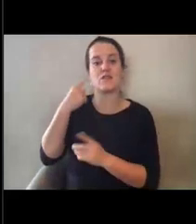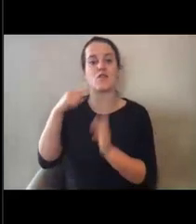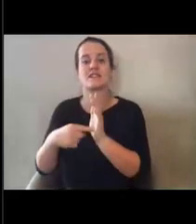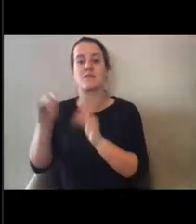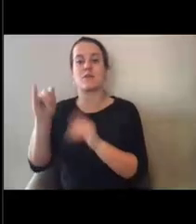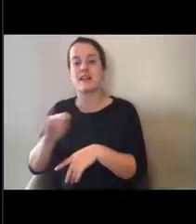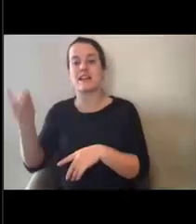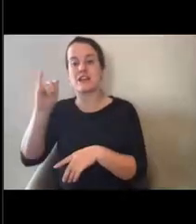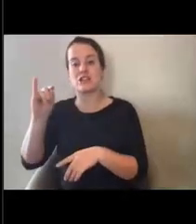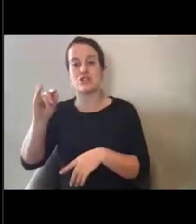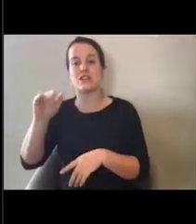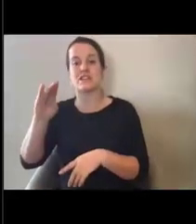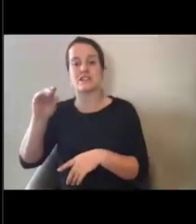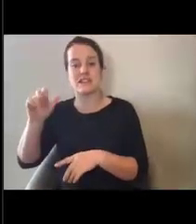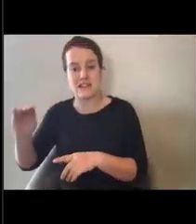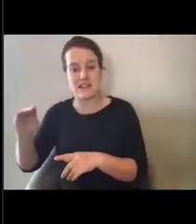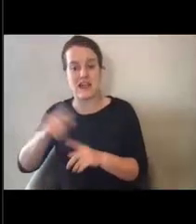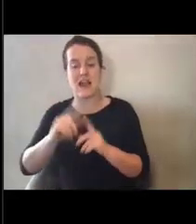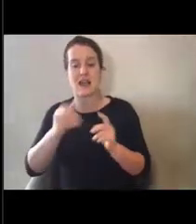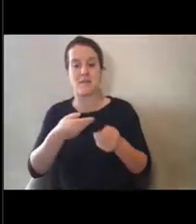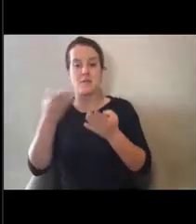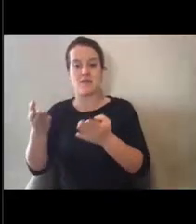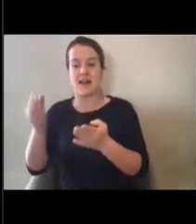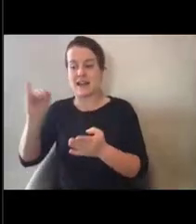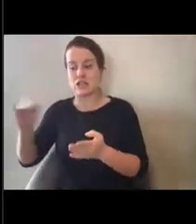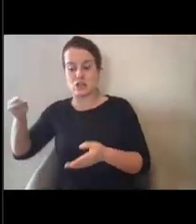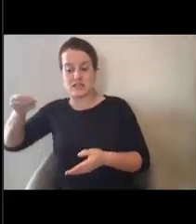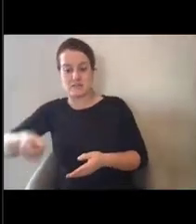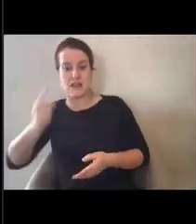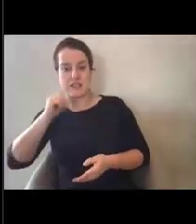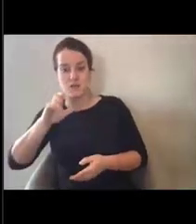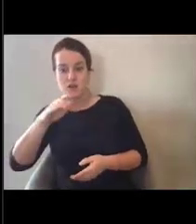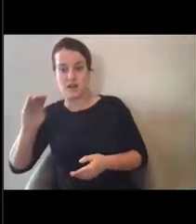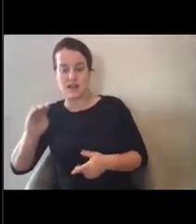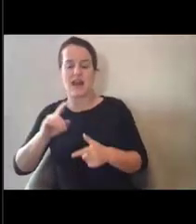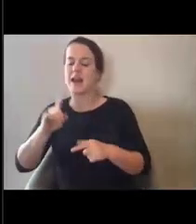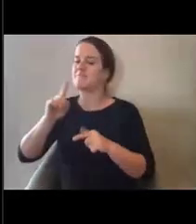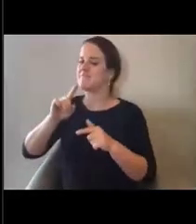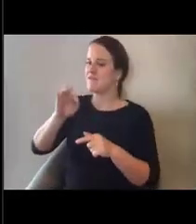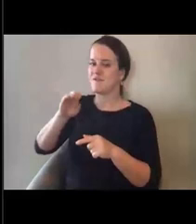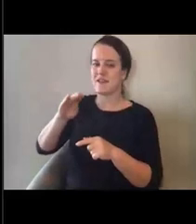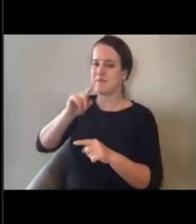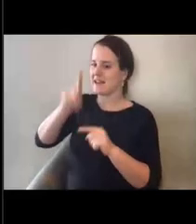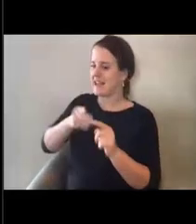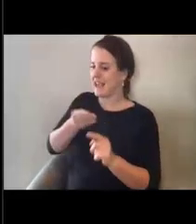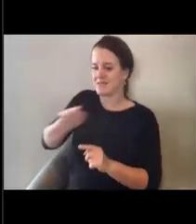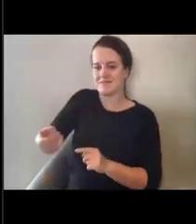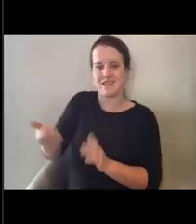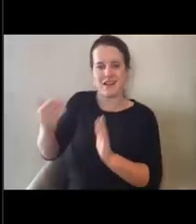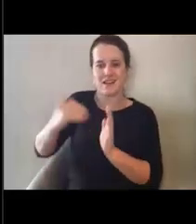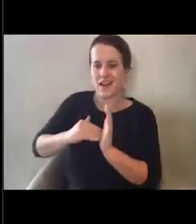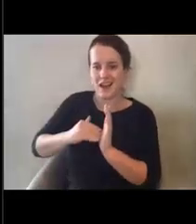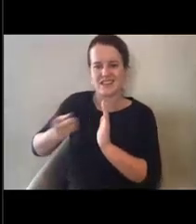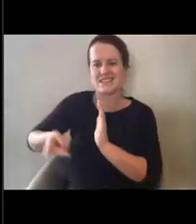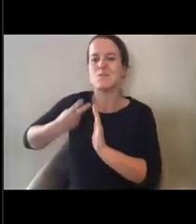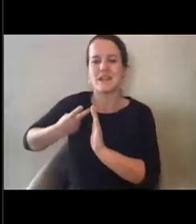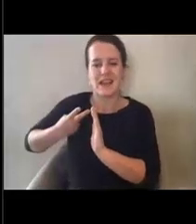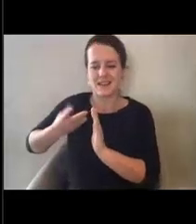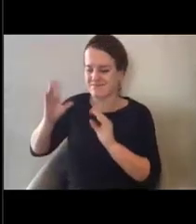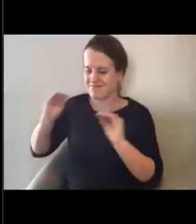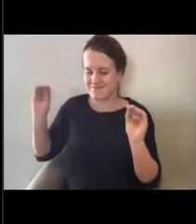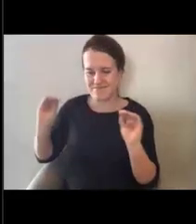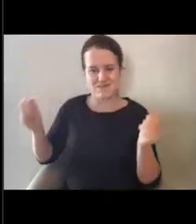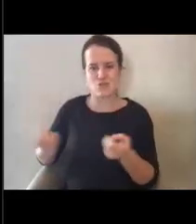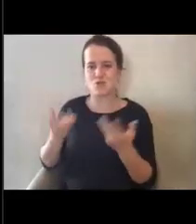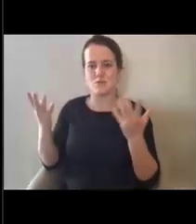insurance proceeds are provided for that claim, FEMA cannot duplicate that benefit by providing public assistance funding for the